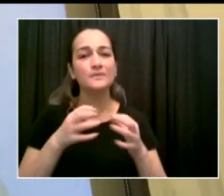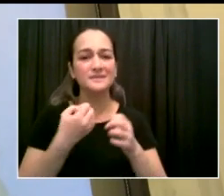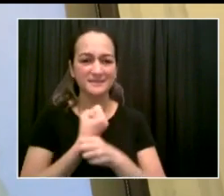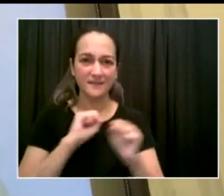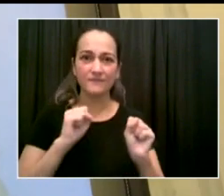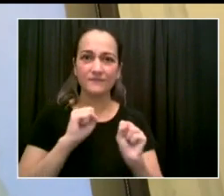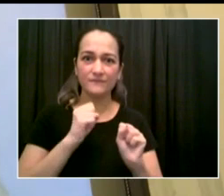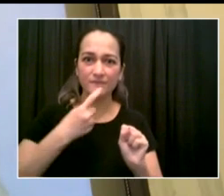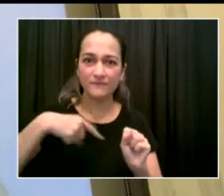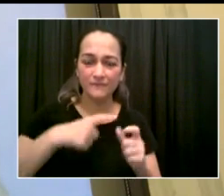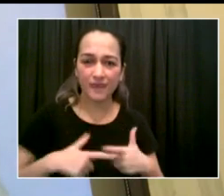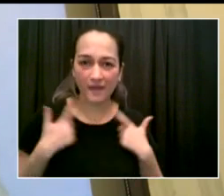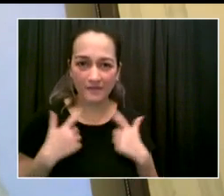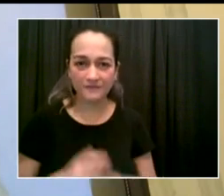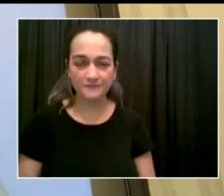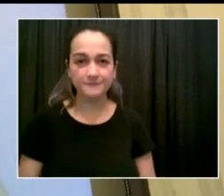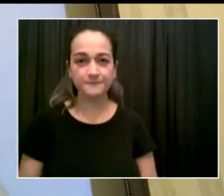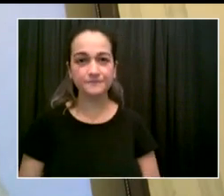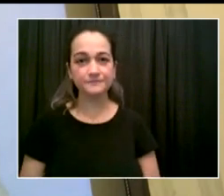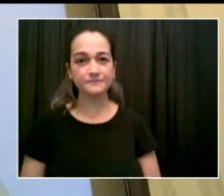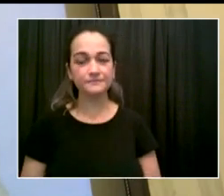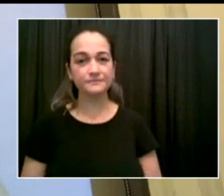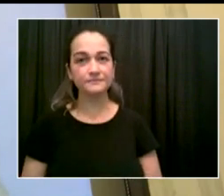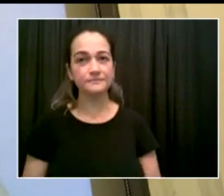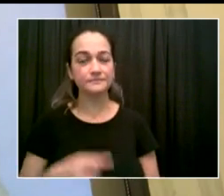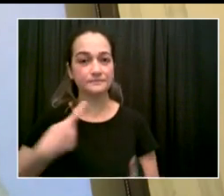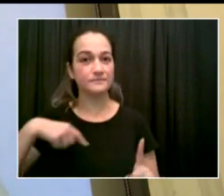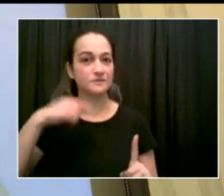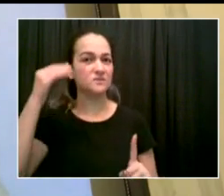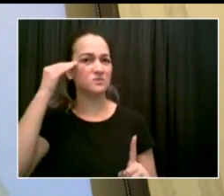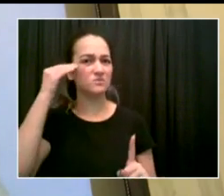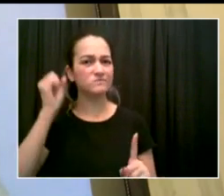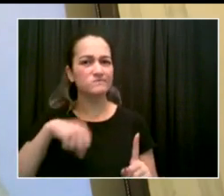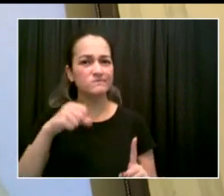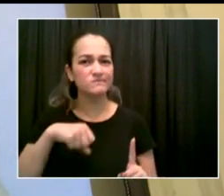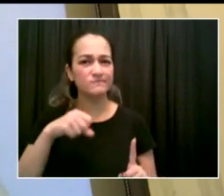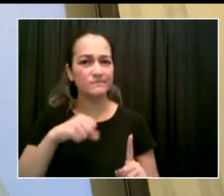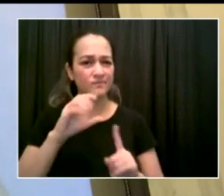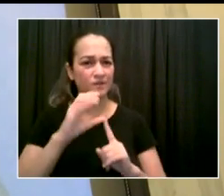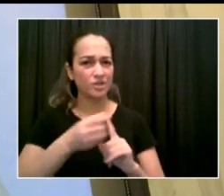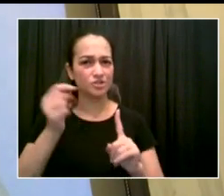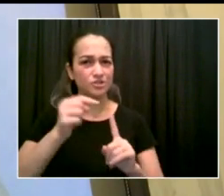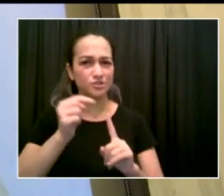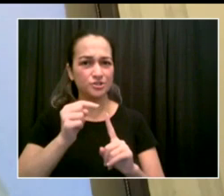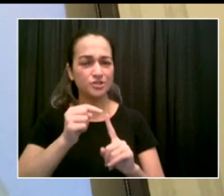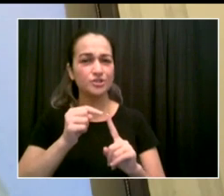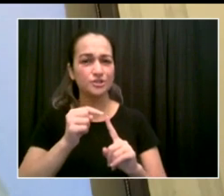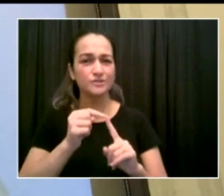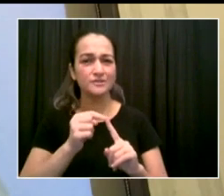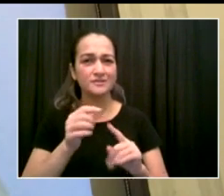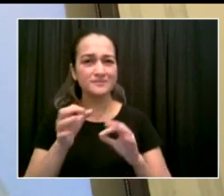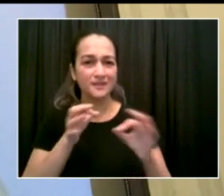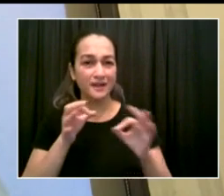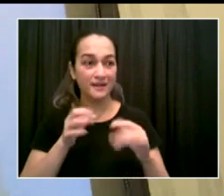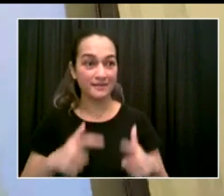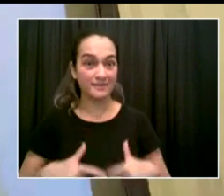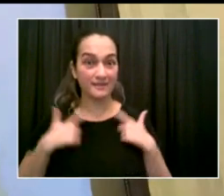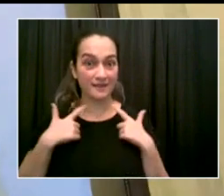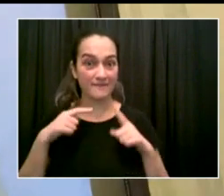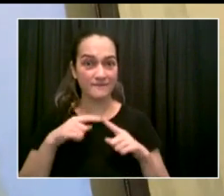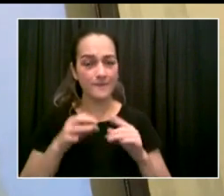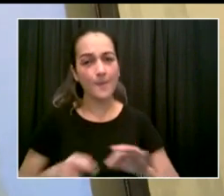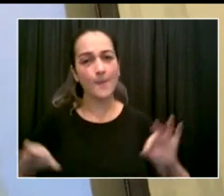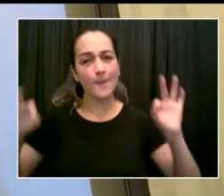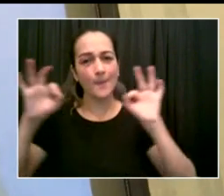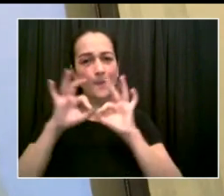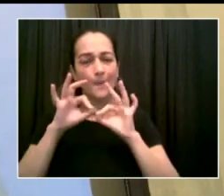you should know that in Hebrew, the word for life is in the plural. You can't write life in the singular in the